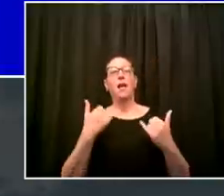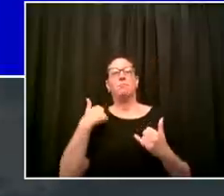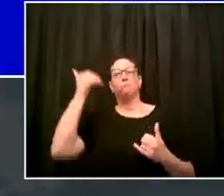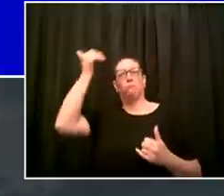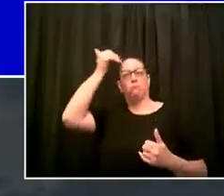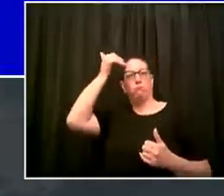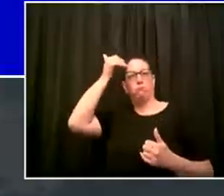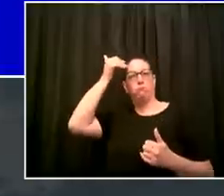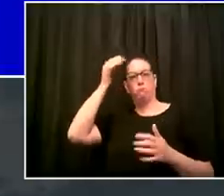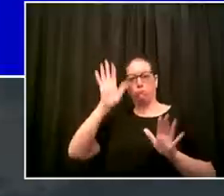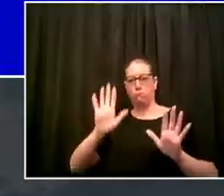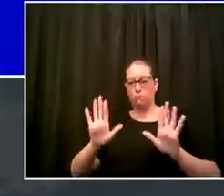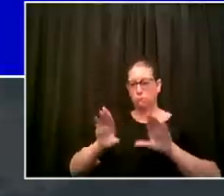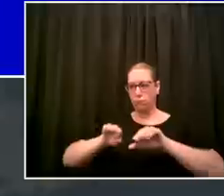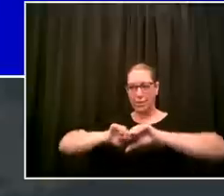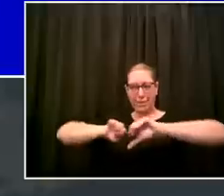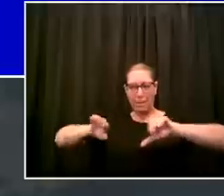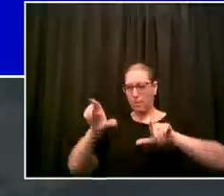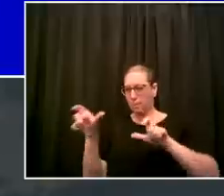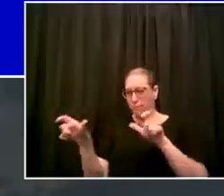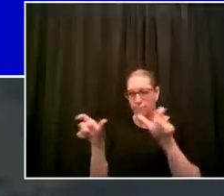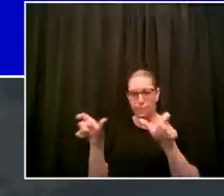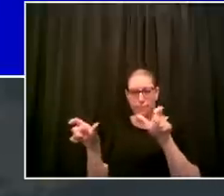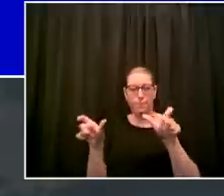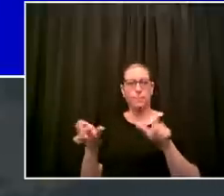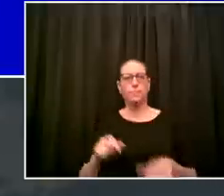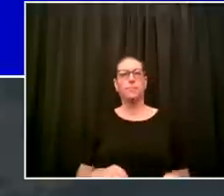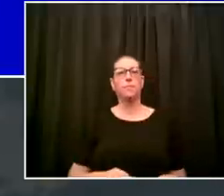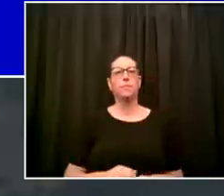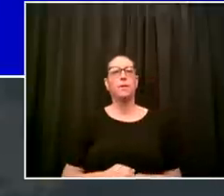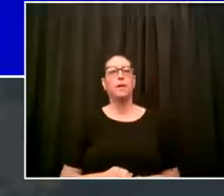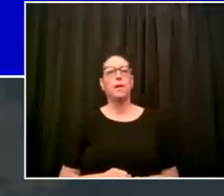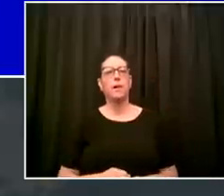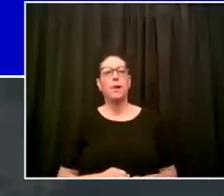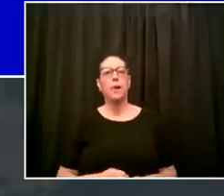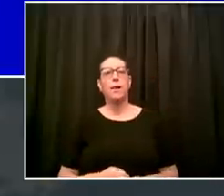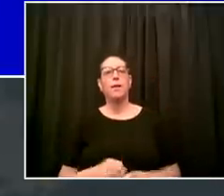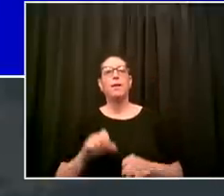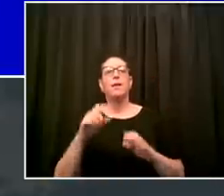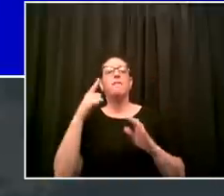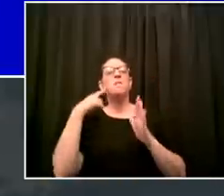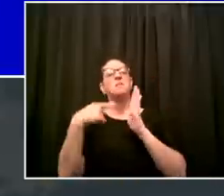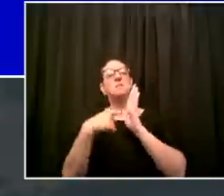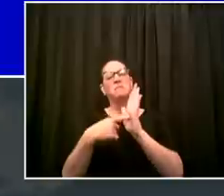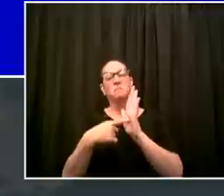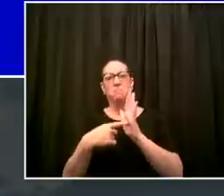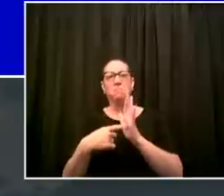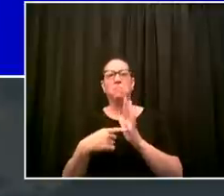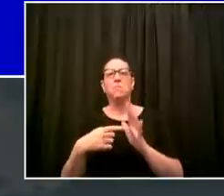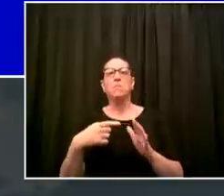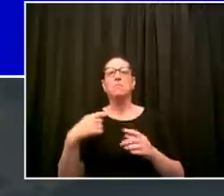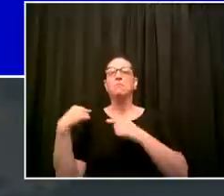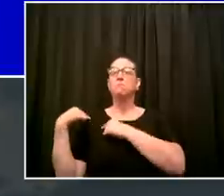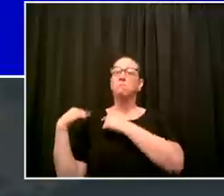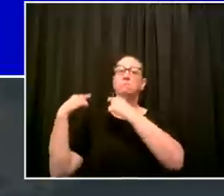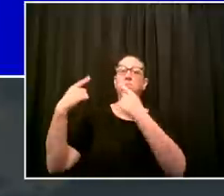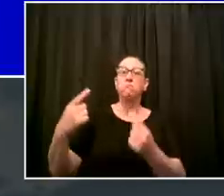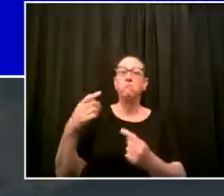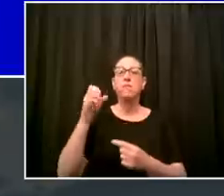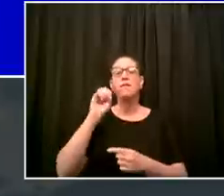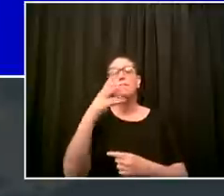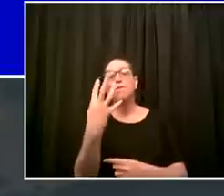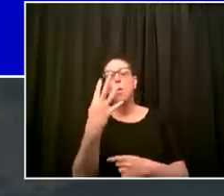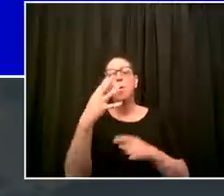now the symptoms we've talked about several of them but i want to add because the cdc research and